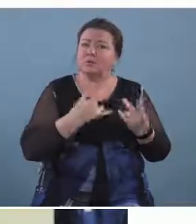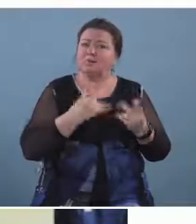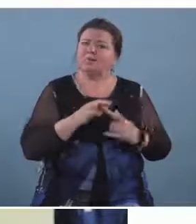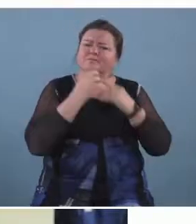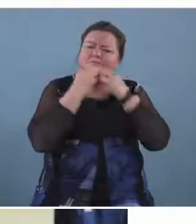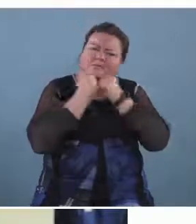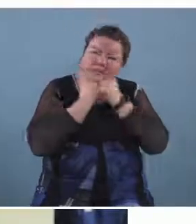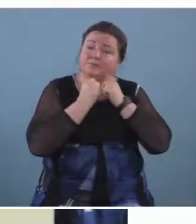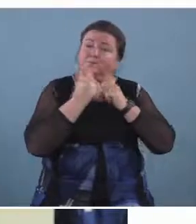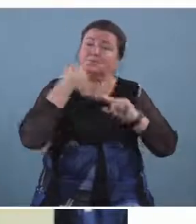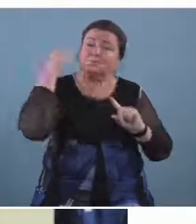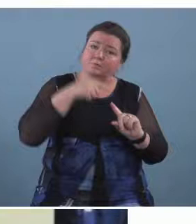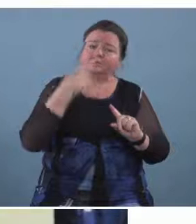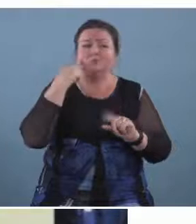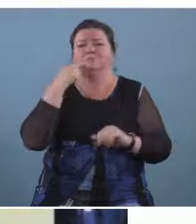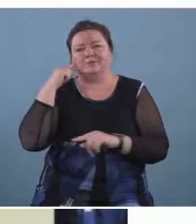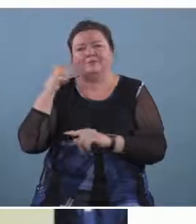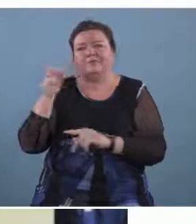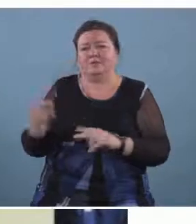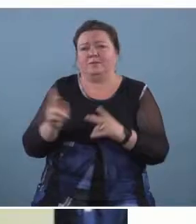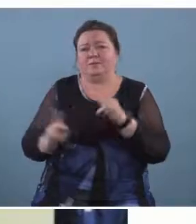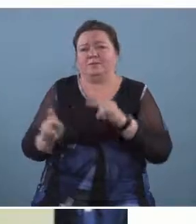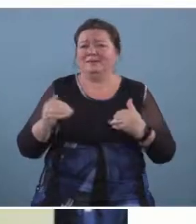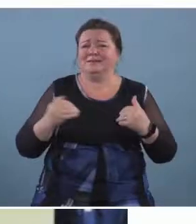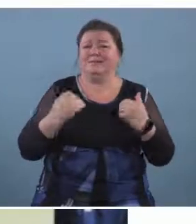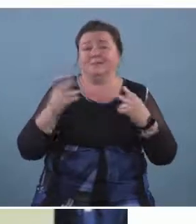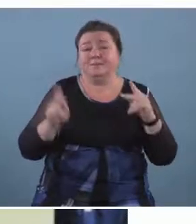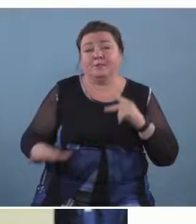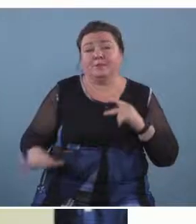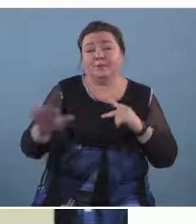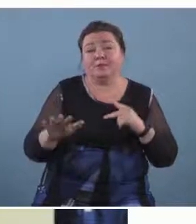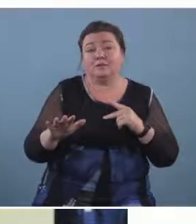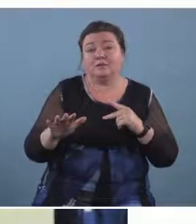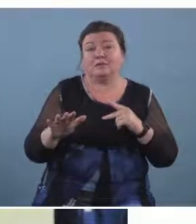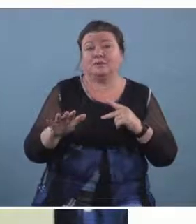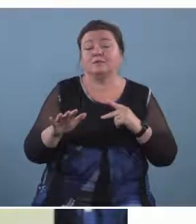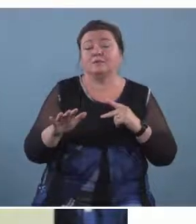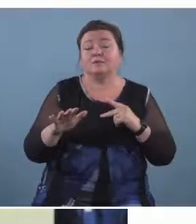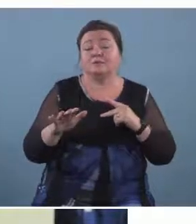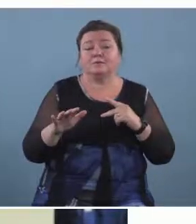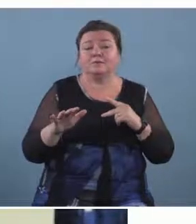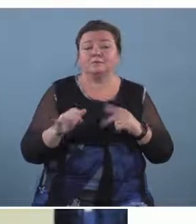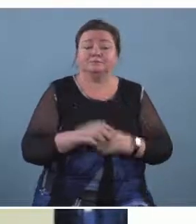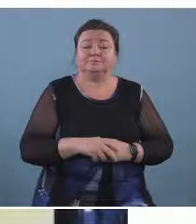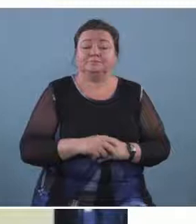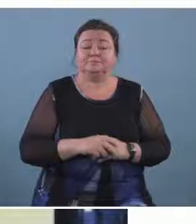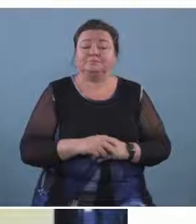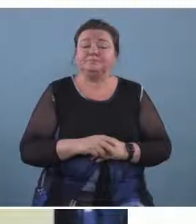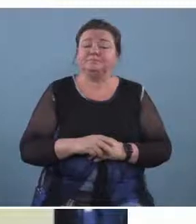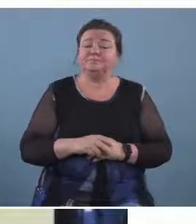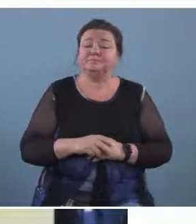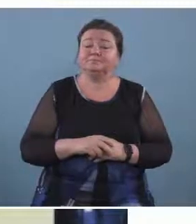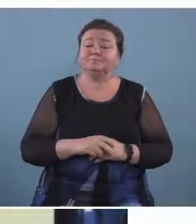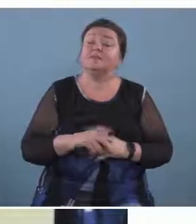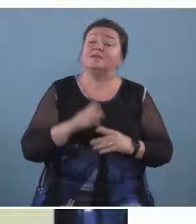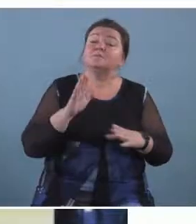for deaf and hard of hearing young people and it's especially valuable for their development and that's how music is